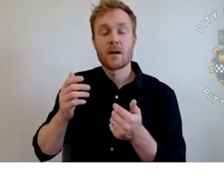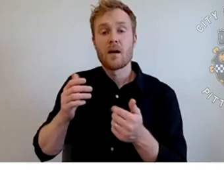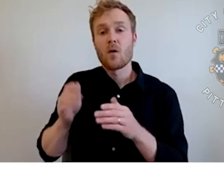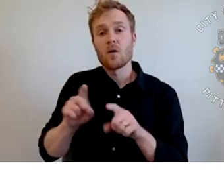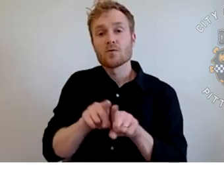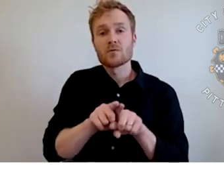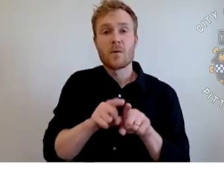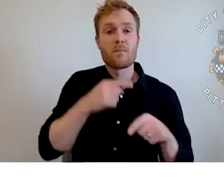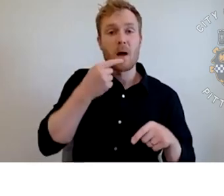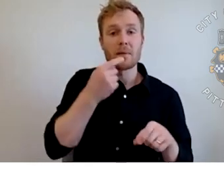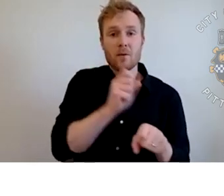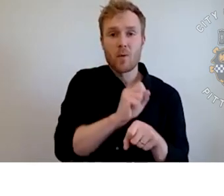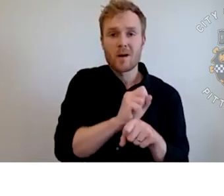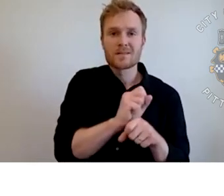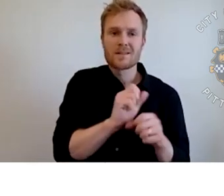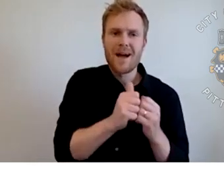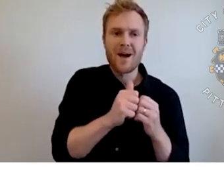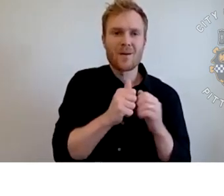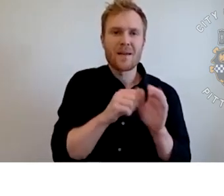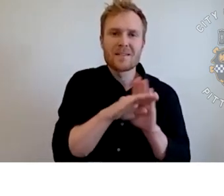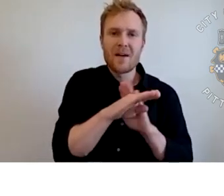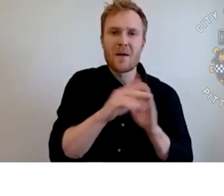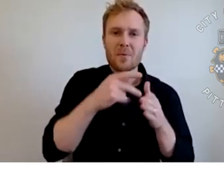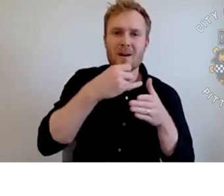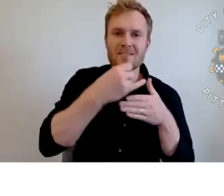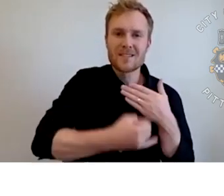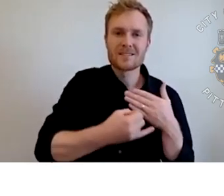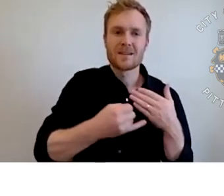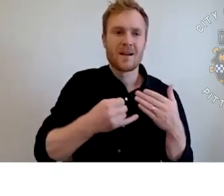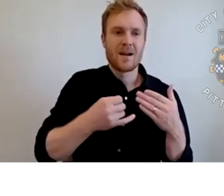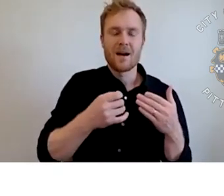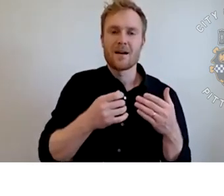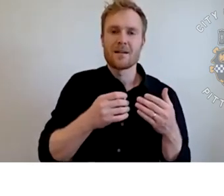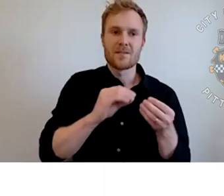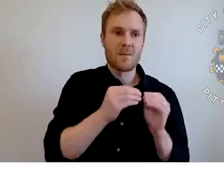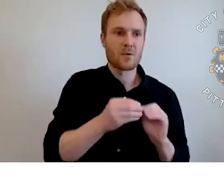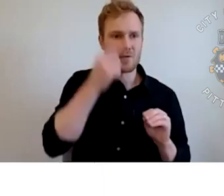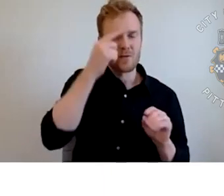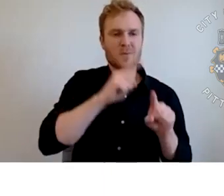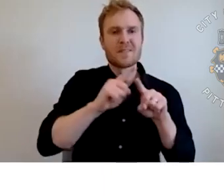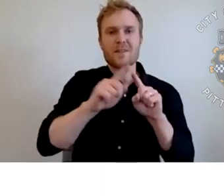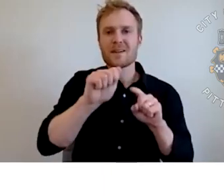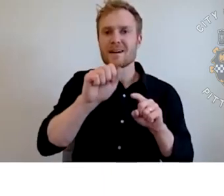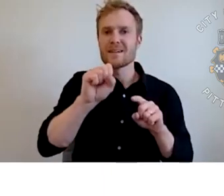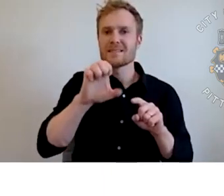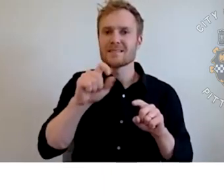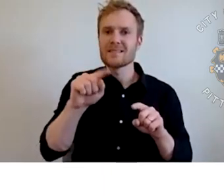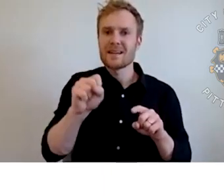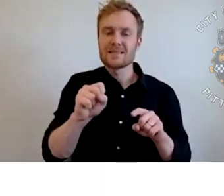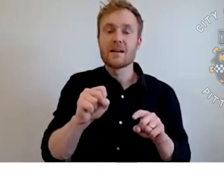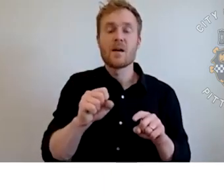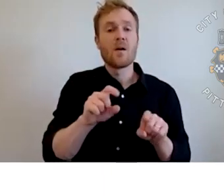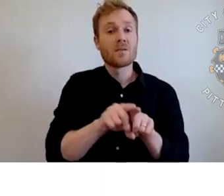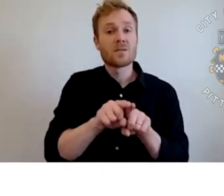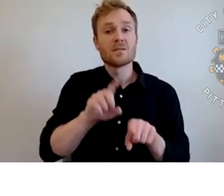projects, get into some inventory numbers for the assets that we have that you may be using every single day, and also how DPW prioritizes